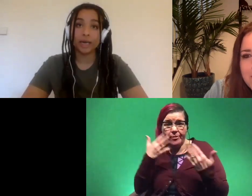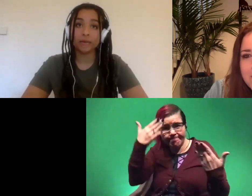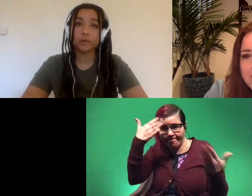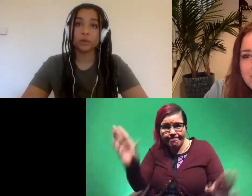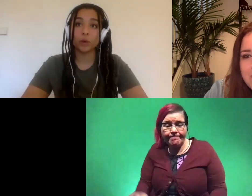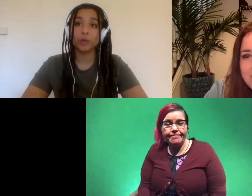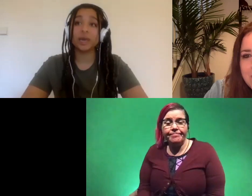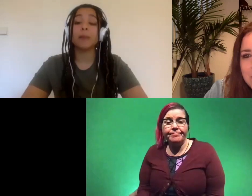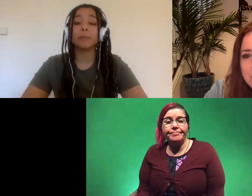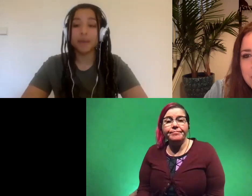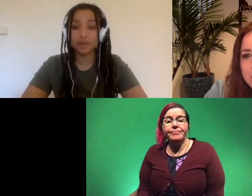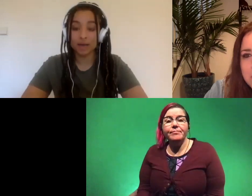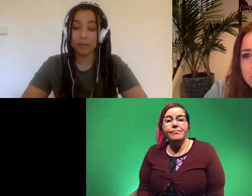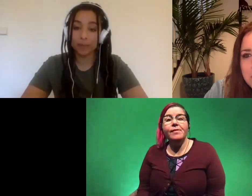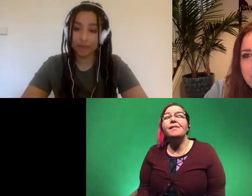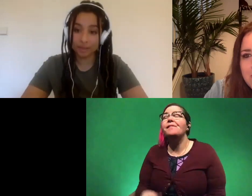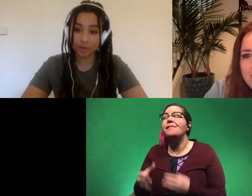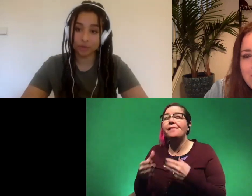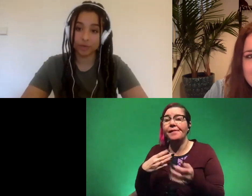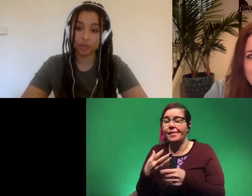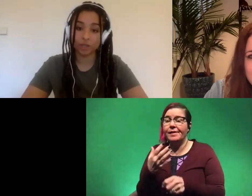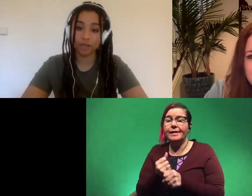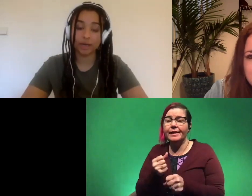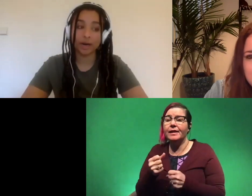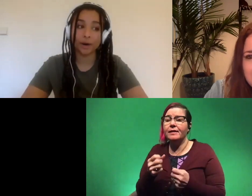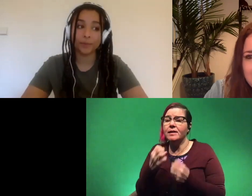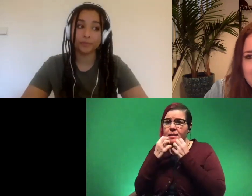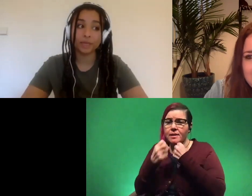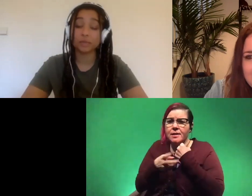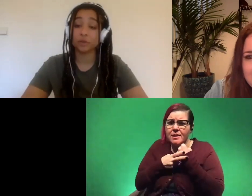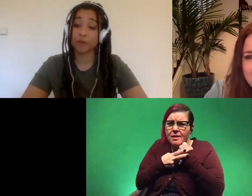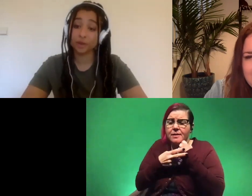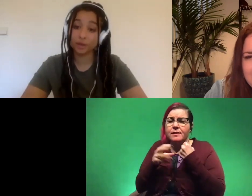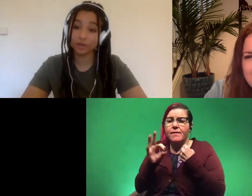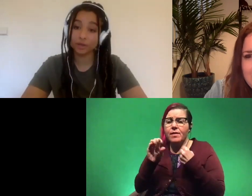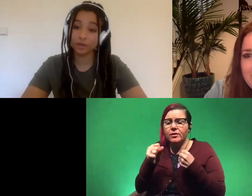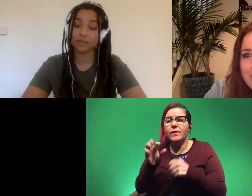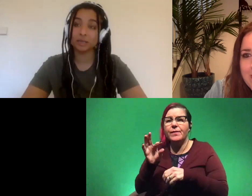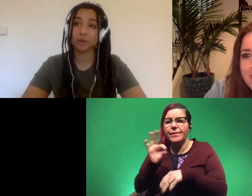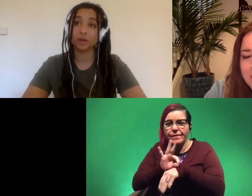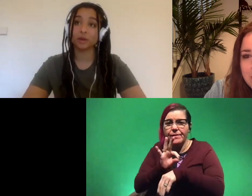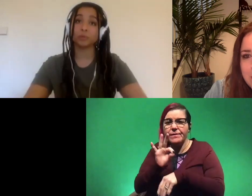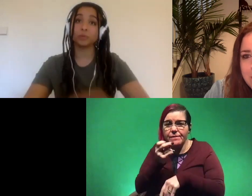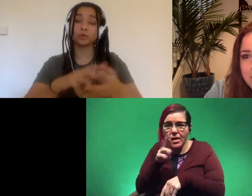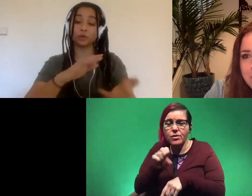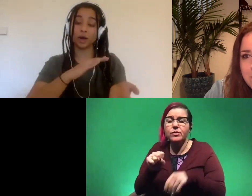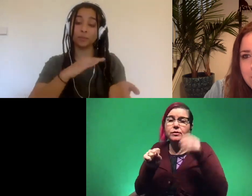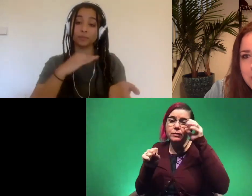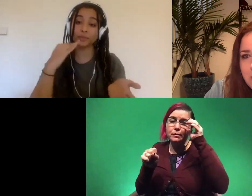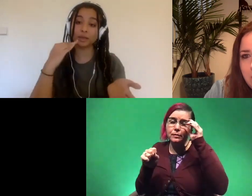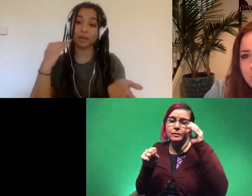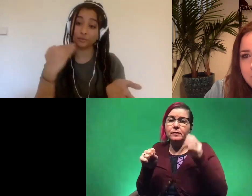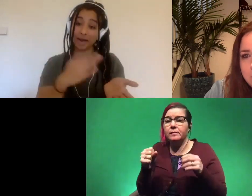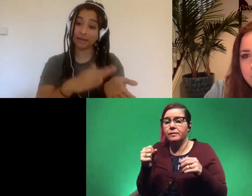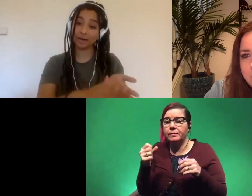even when we get amazing amazing preservation like um some of the feathers and some of the beautiful um